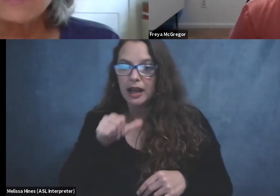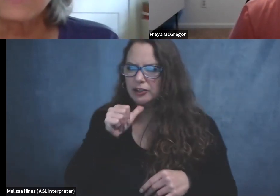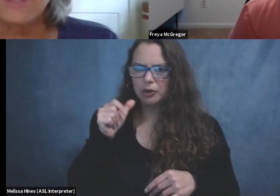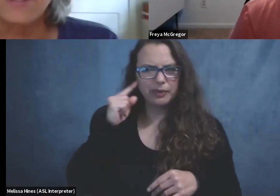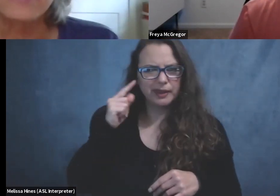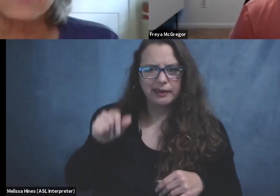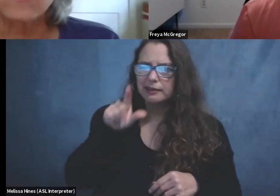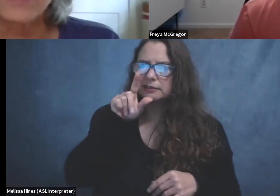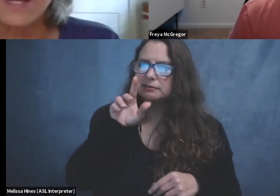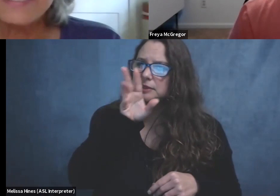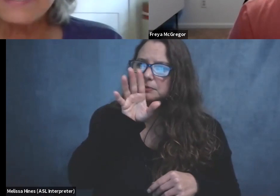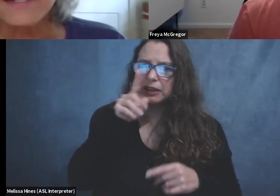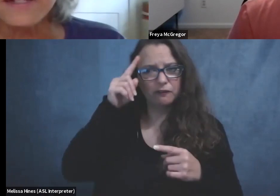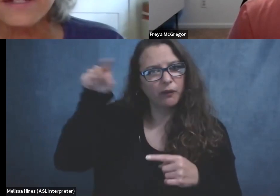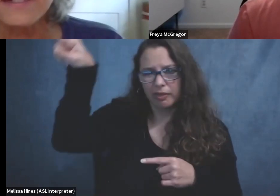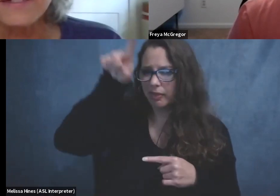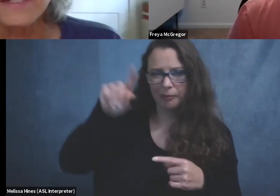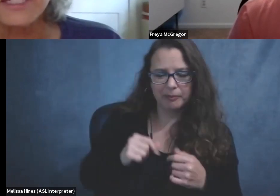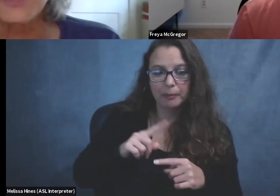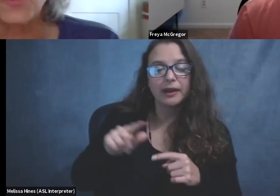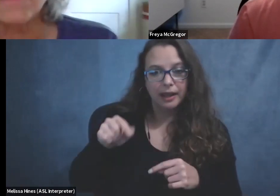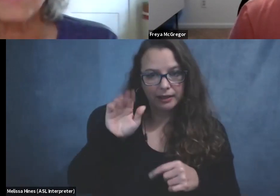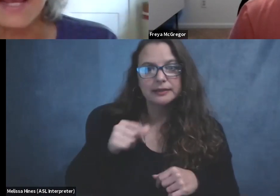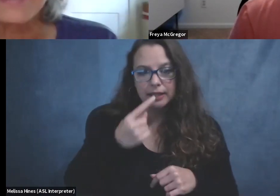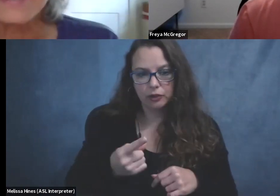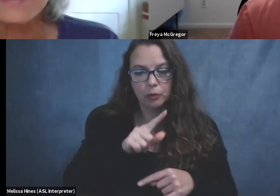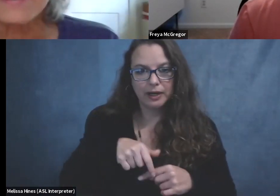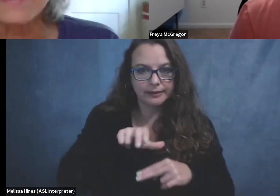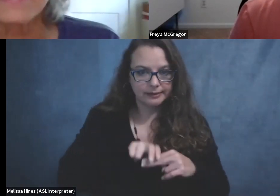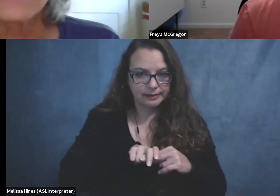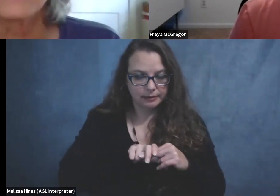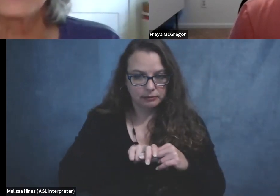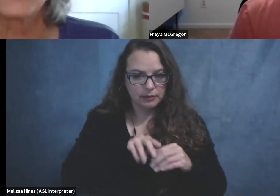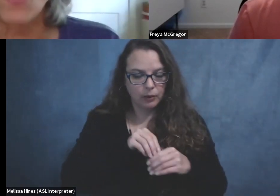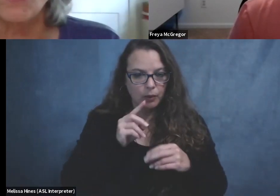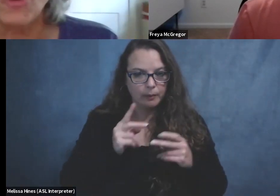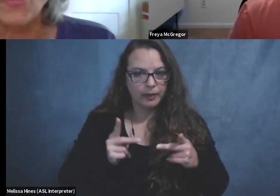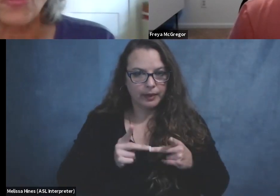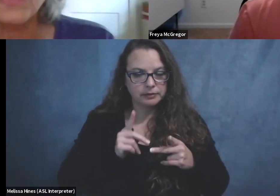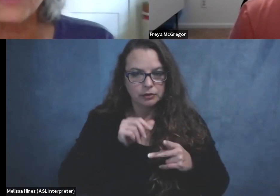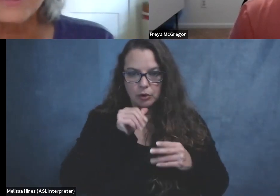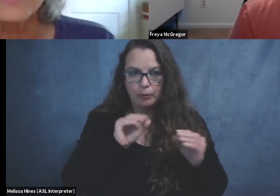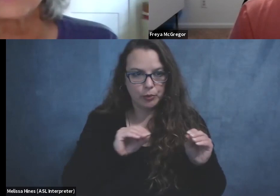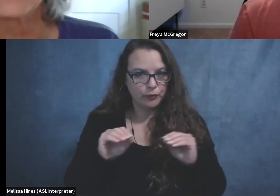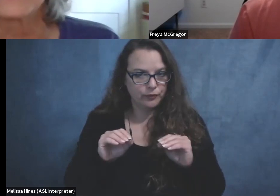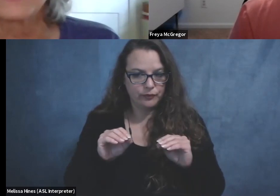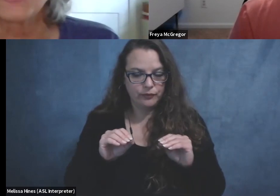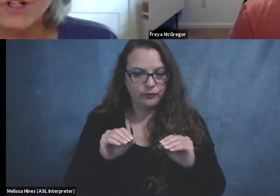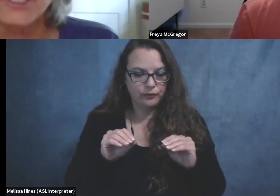that when I sit in one place and don't move